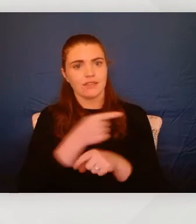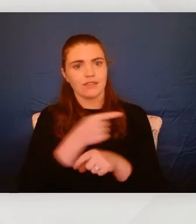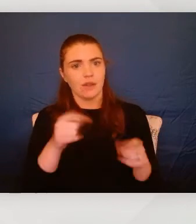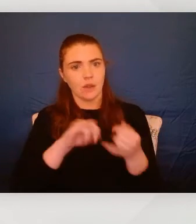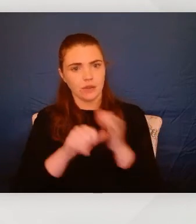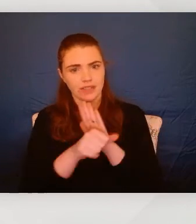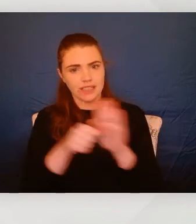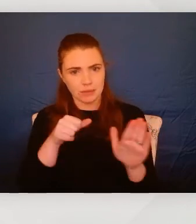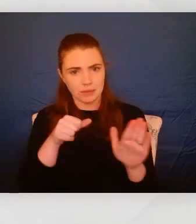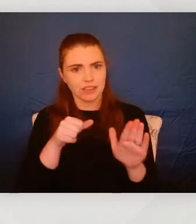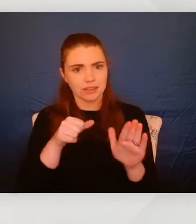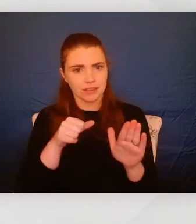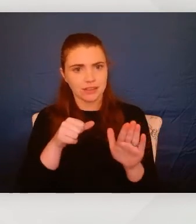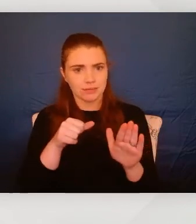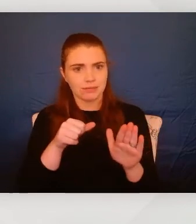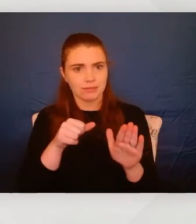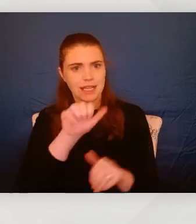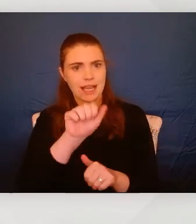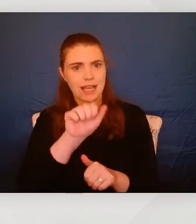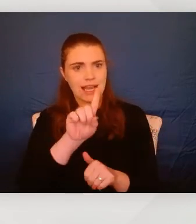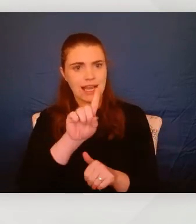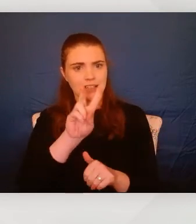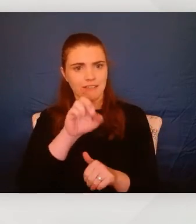adverse childhood experiences.